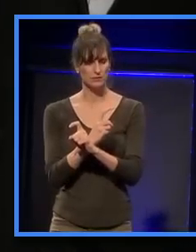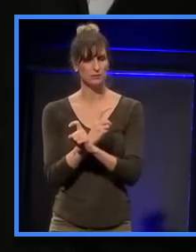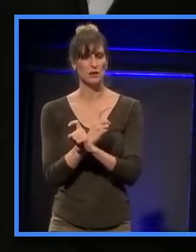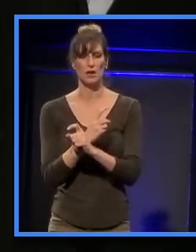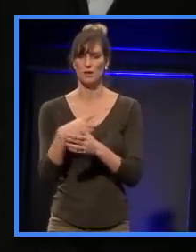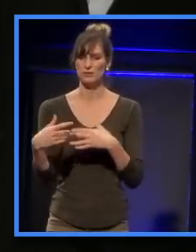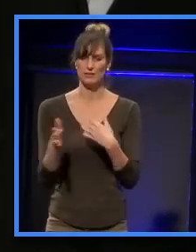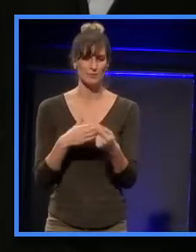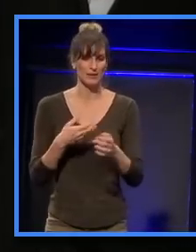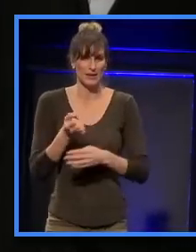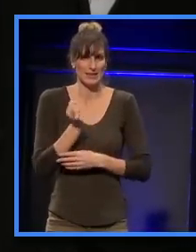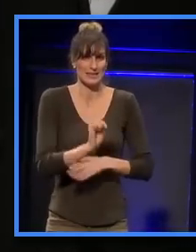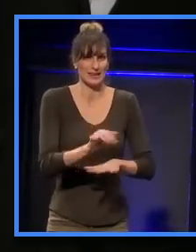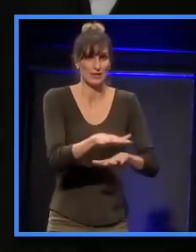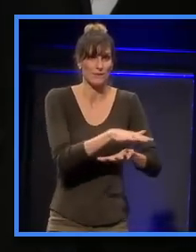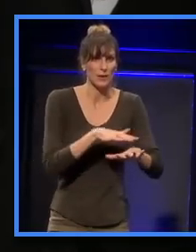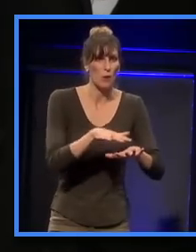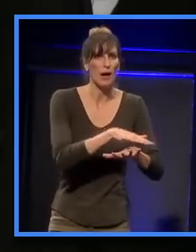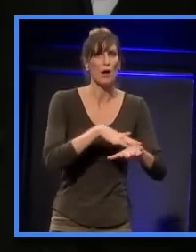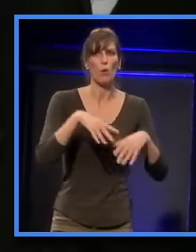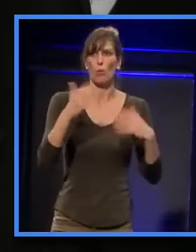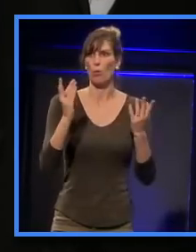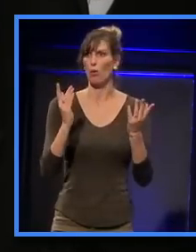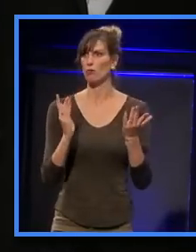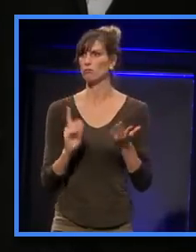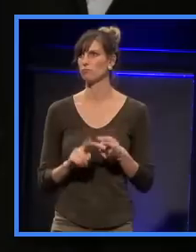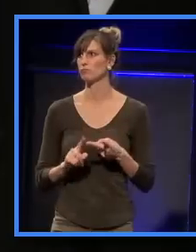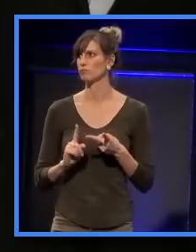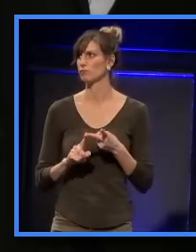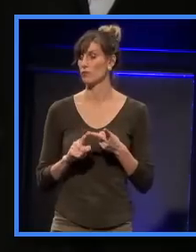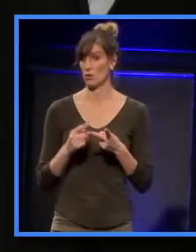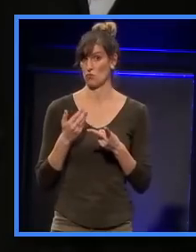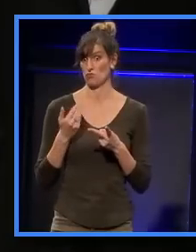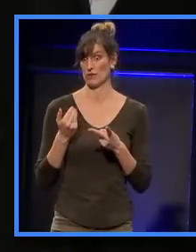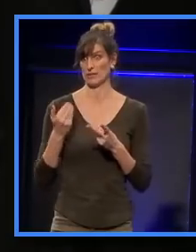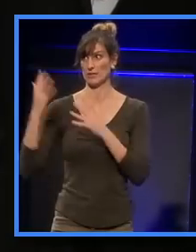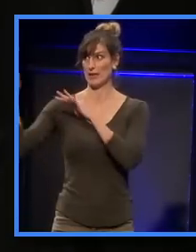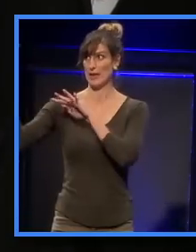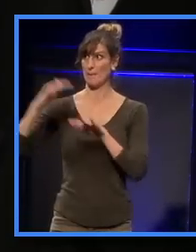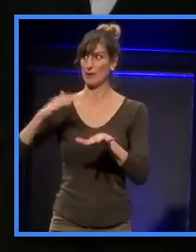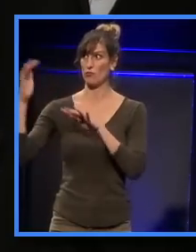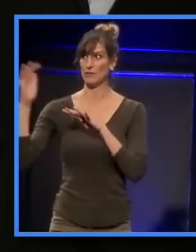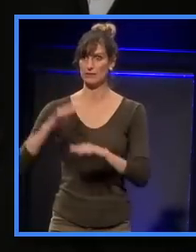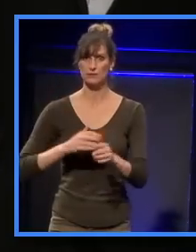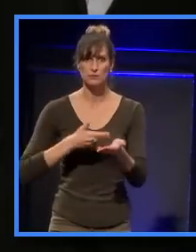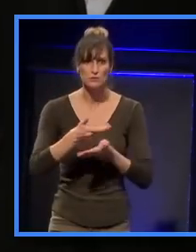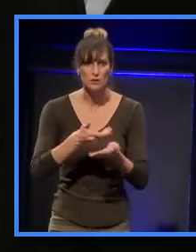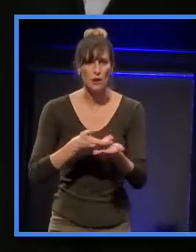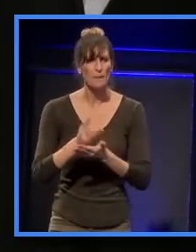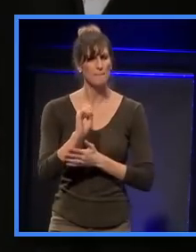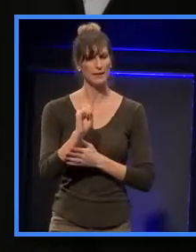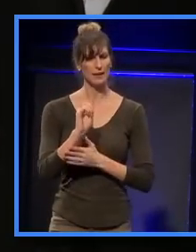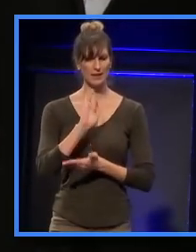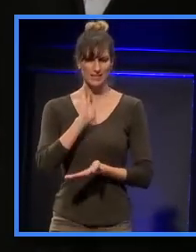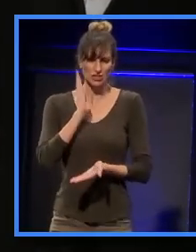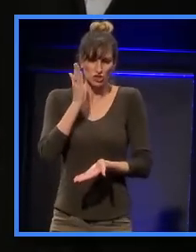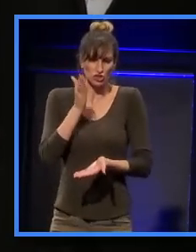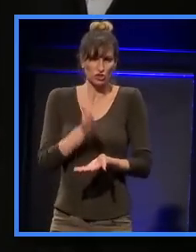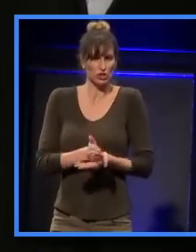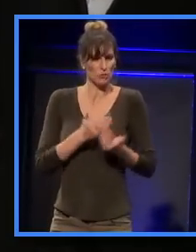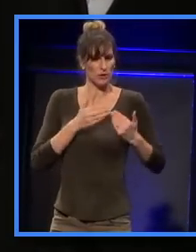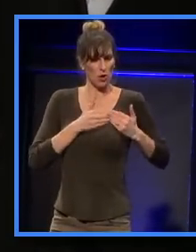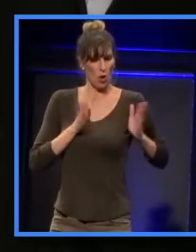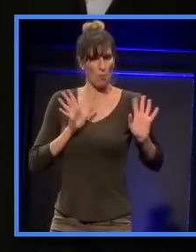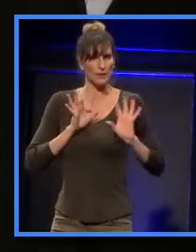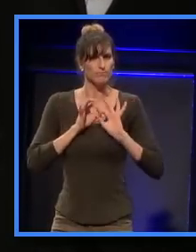they're Tangata Fenua or people who, you know, the, the massive group of more recent immigrants that we have, genuine engagement with those people